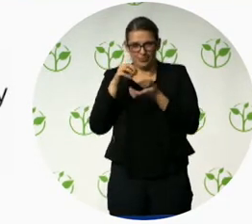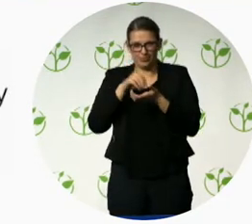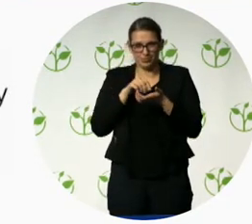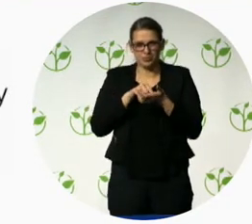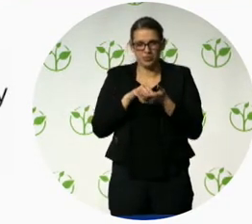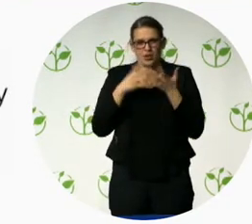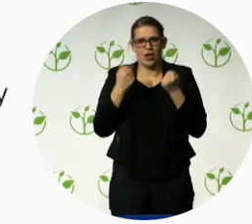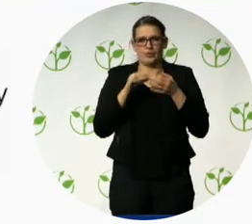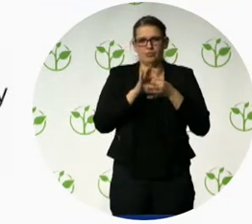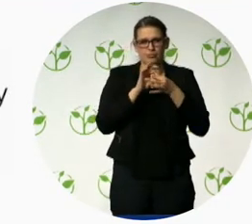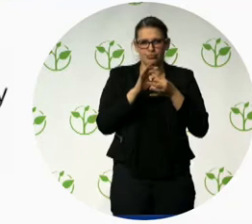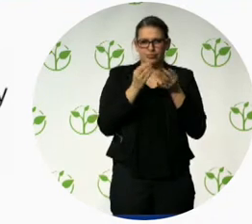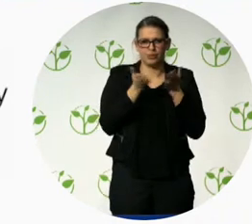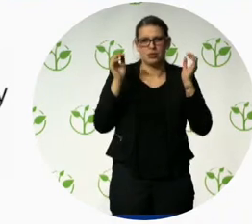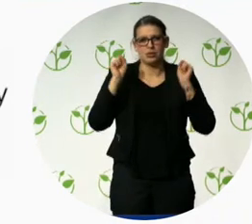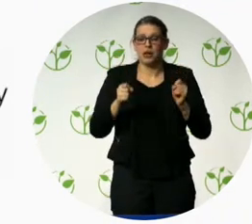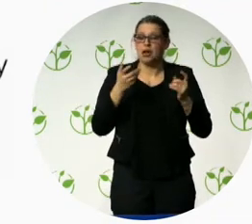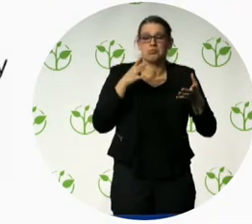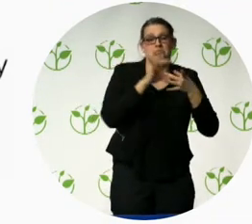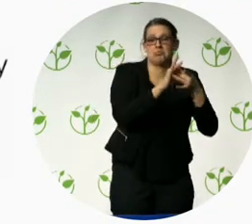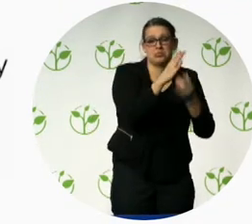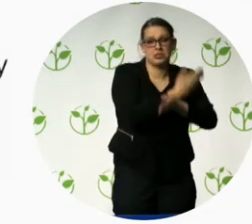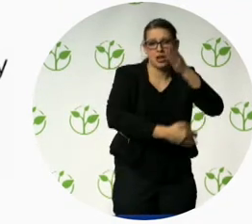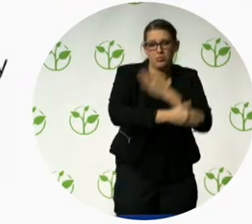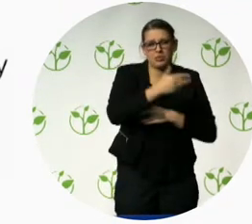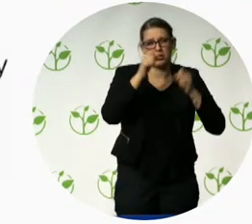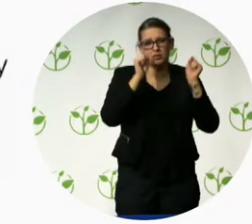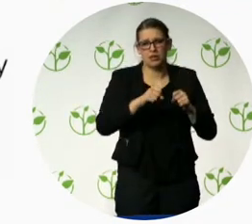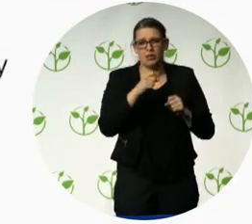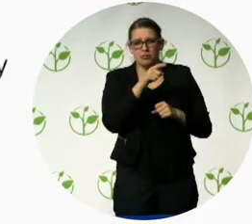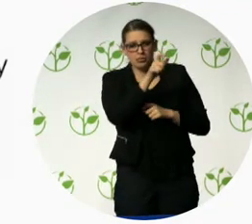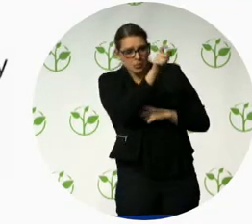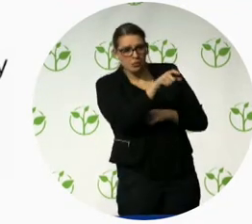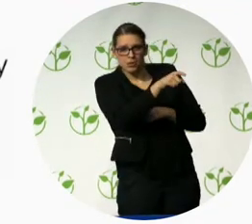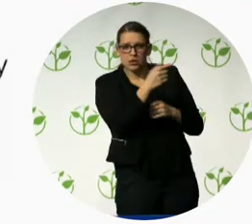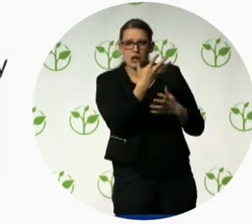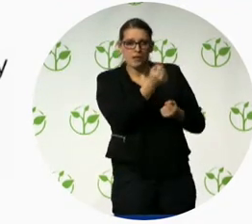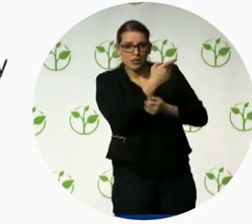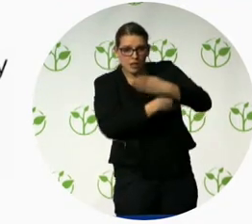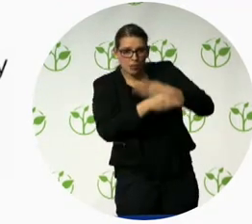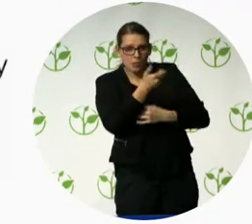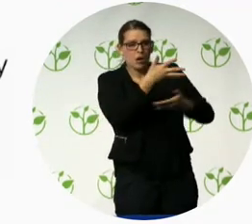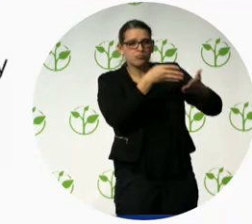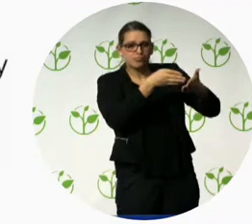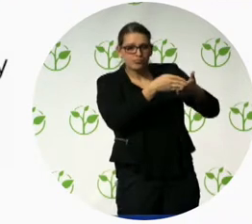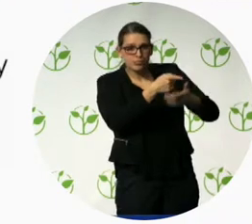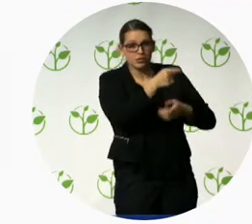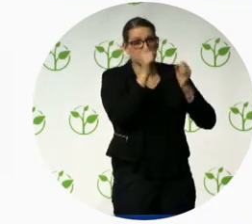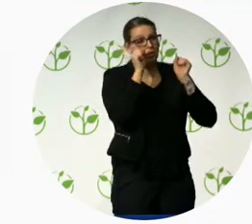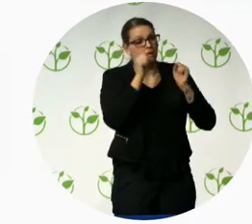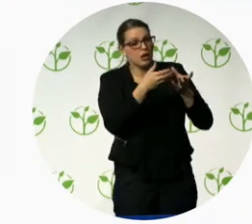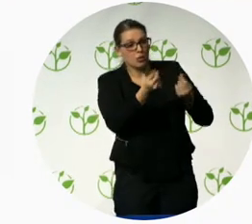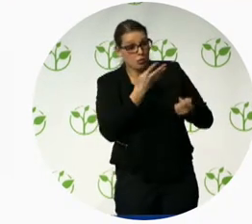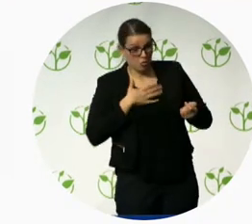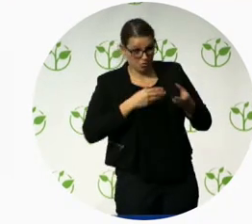We're always looking at the person with a disability and thinking, what's the solution to allow this person to, you take part? But I was